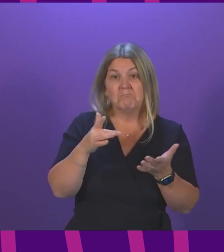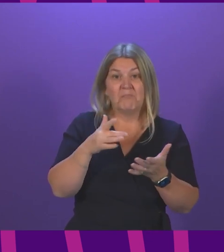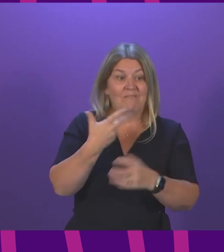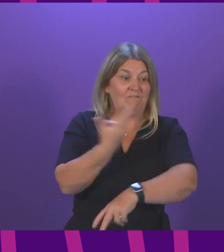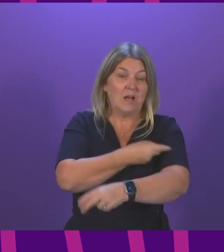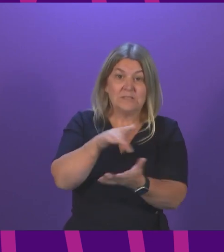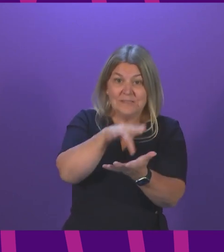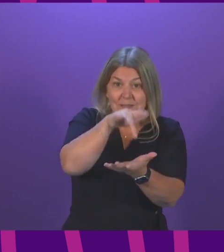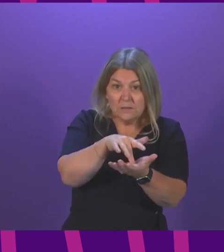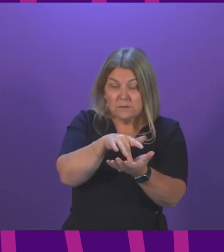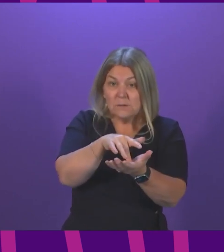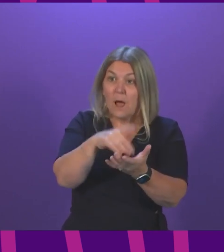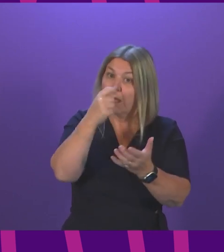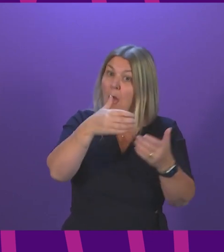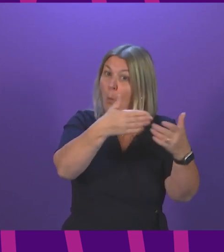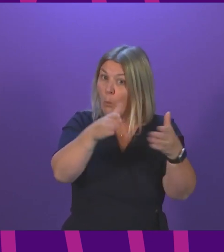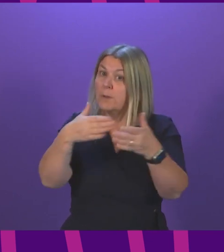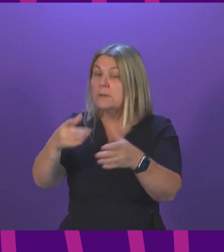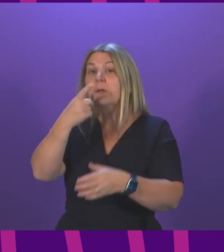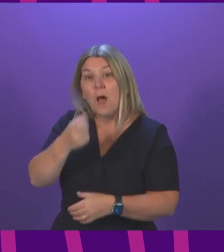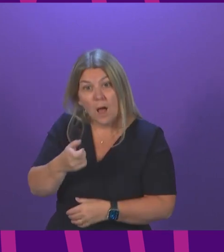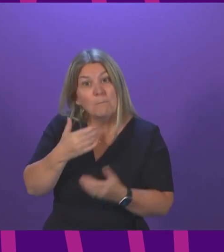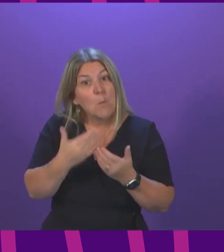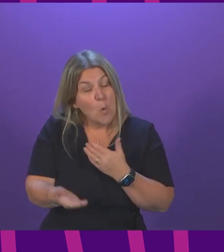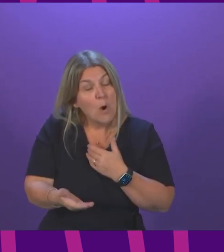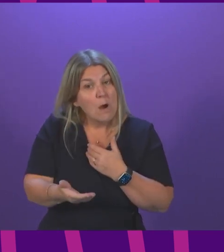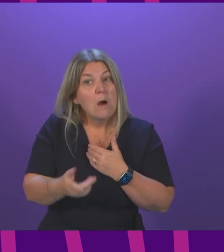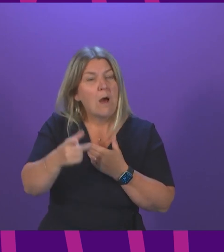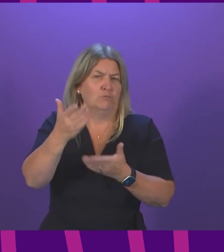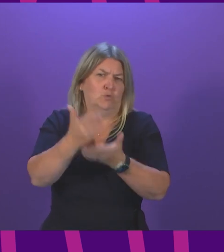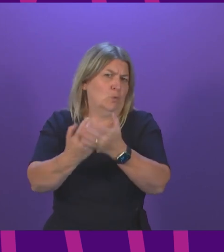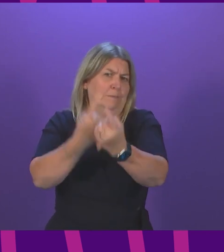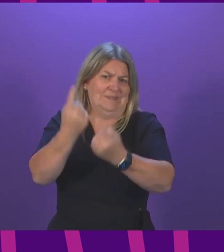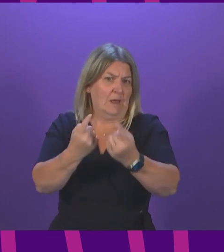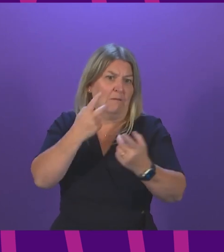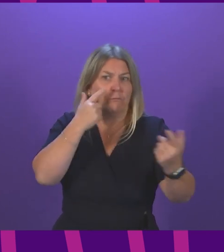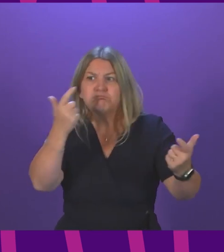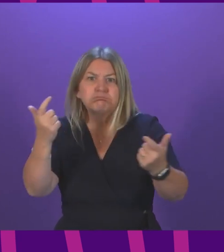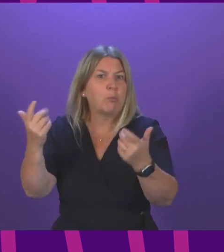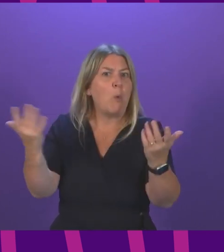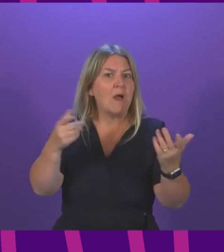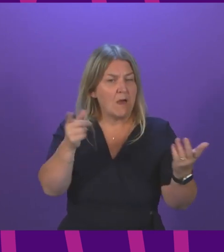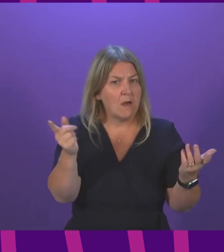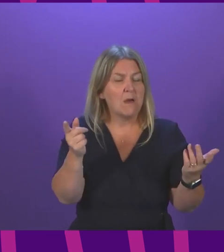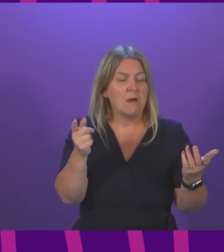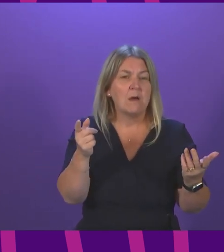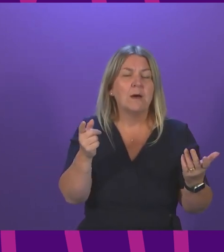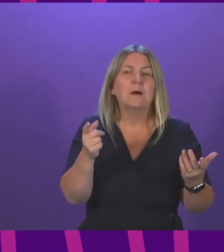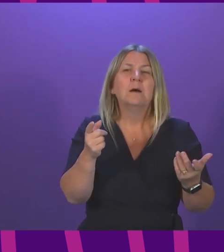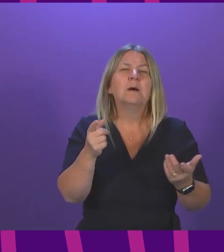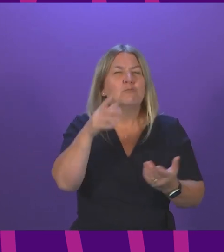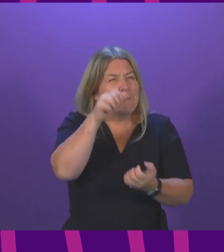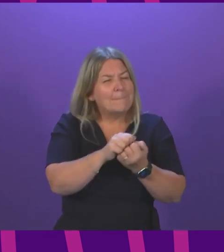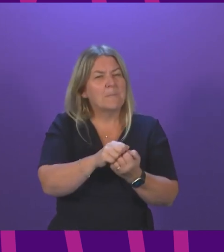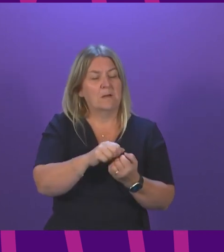well, I will raise with them, but I'm sure it's an issue they're proactively looking at. But it isn't just about access, because I do think, and I think Ms Bailey would agree with me generally, when it came